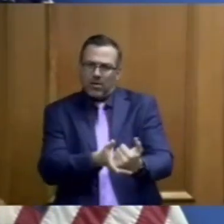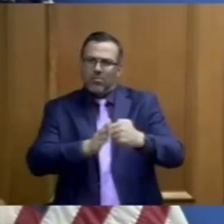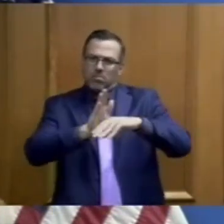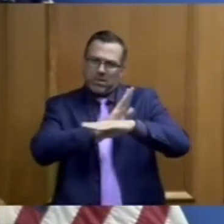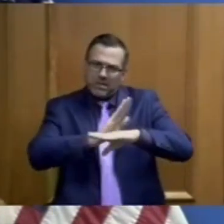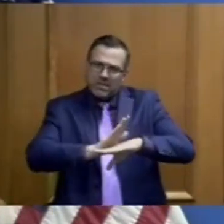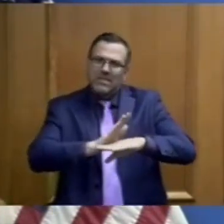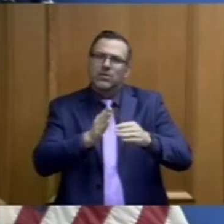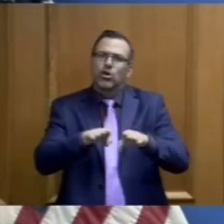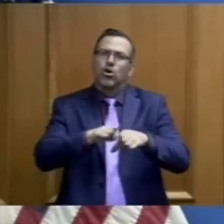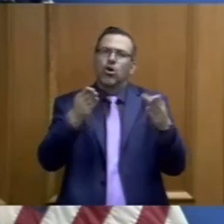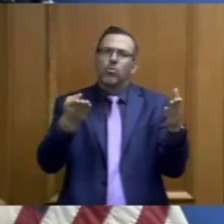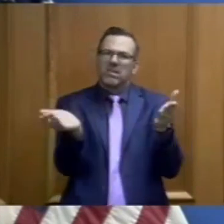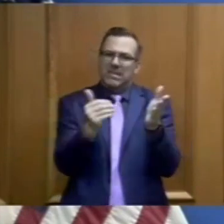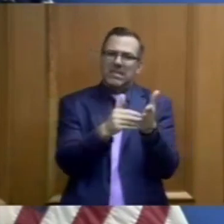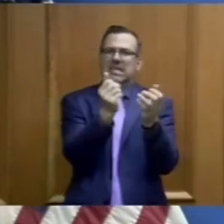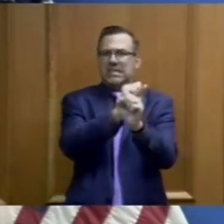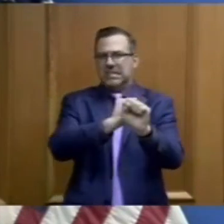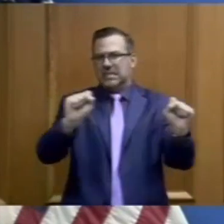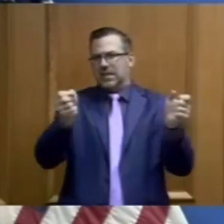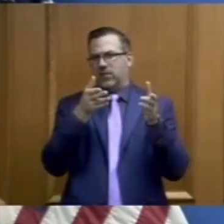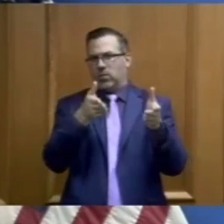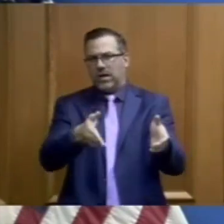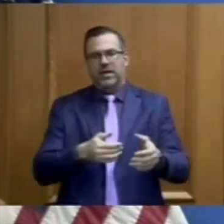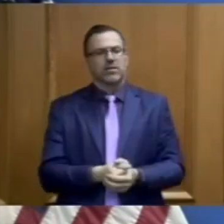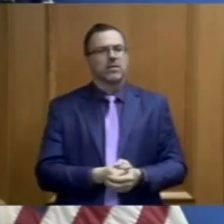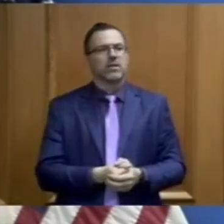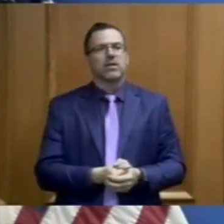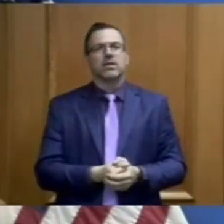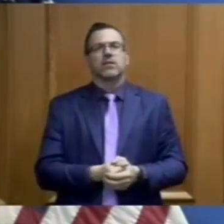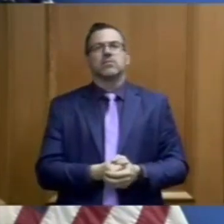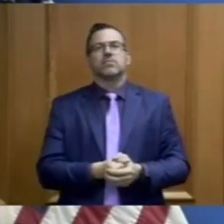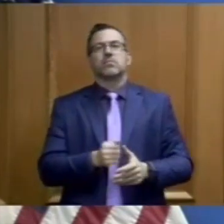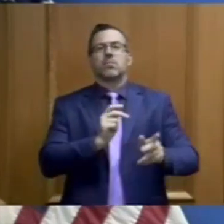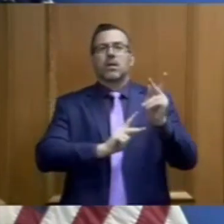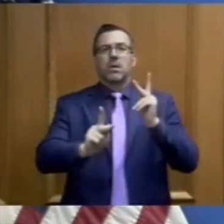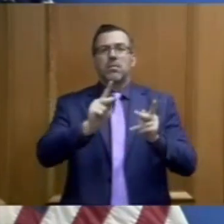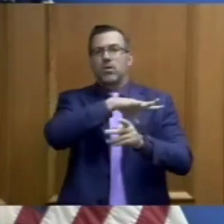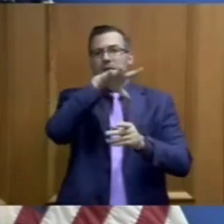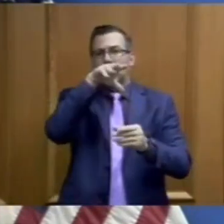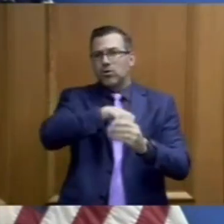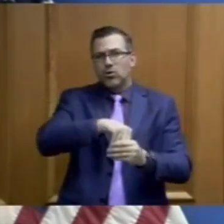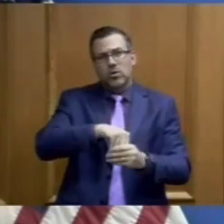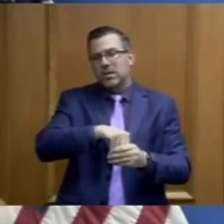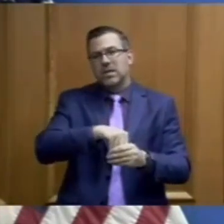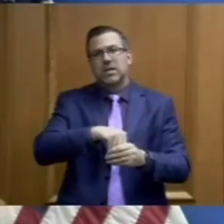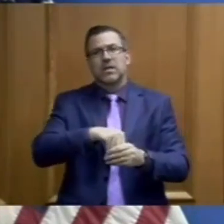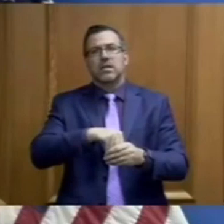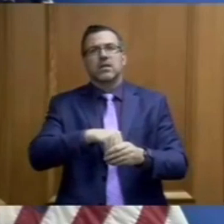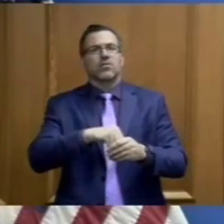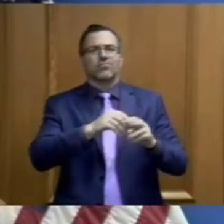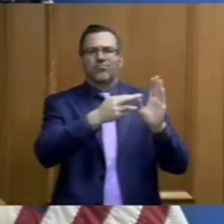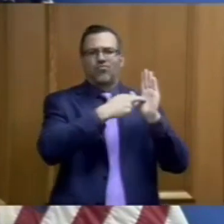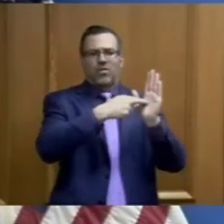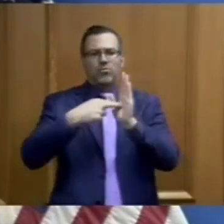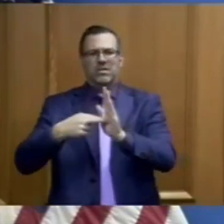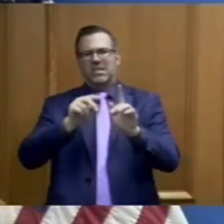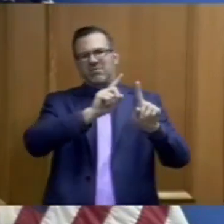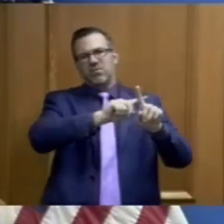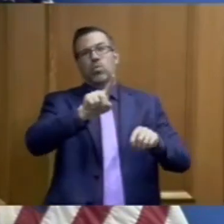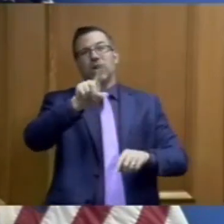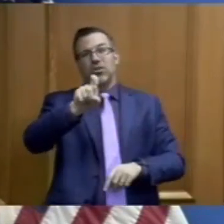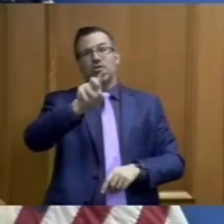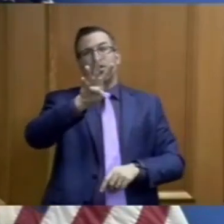reopening in our state. The industry representatives participating in this economic recovery group represent 140